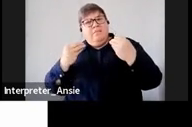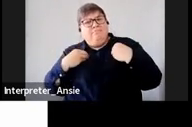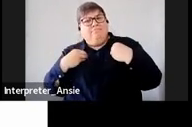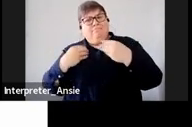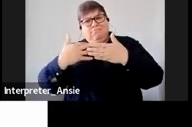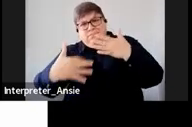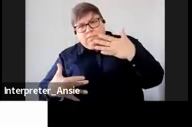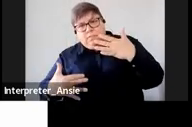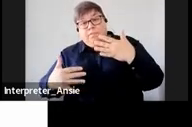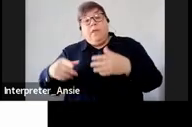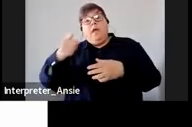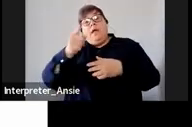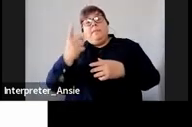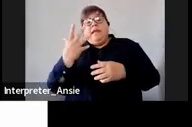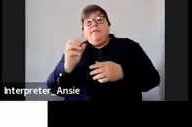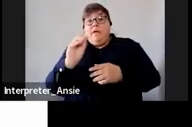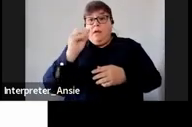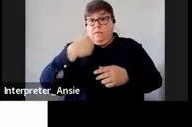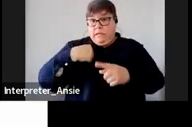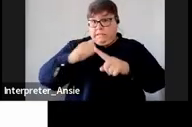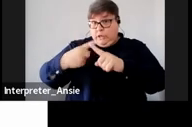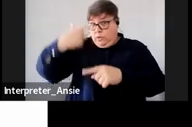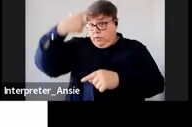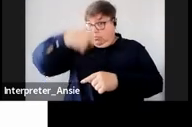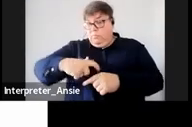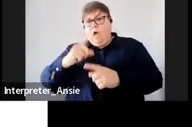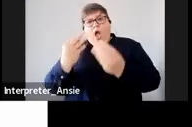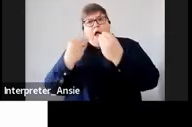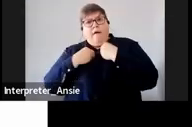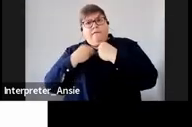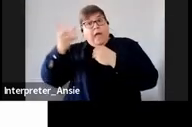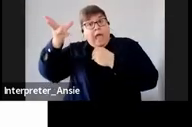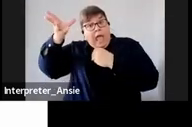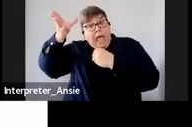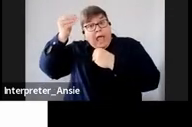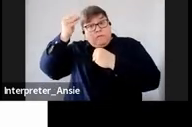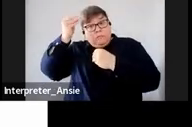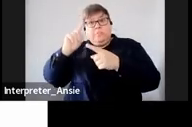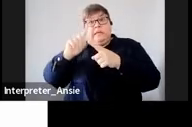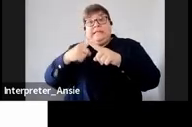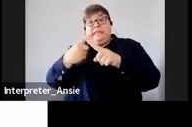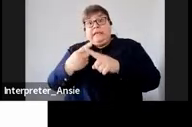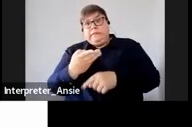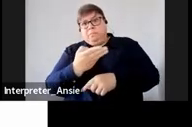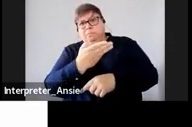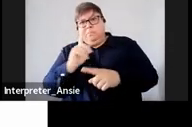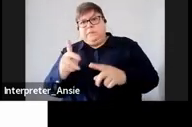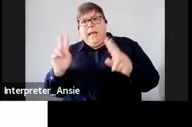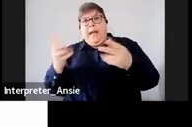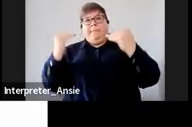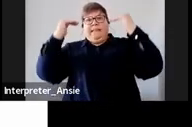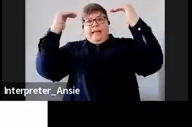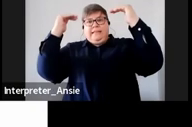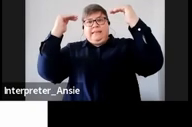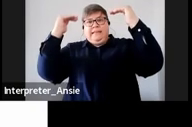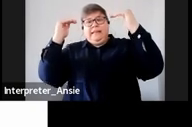ensure that their own personal information on their tax profile is up to date and reflects the correct